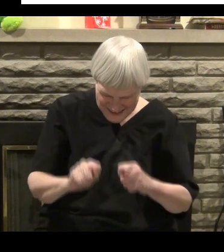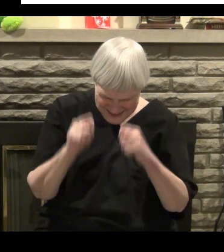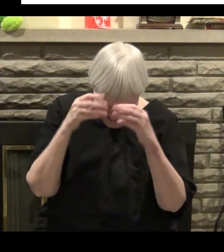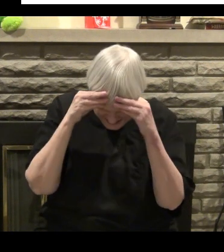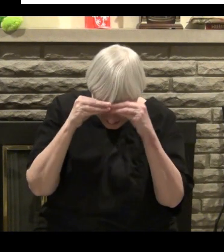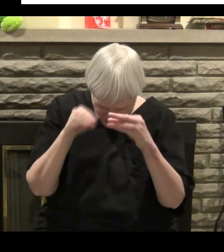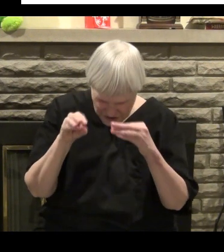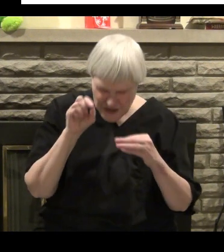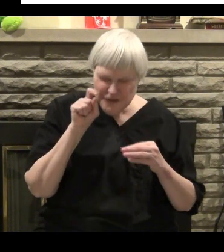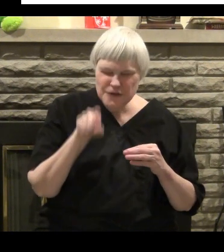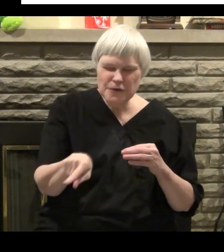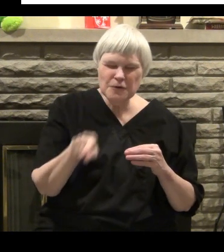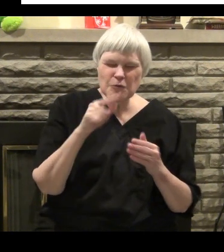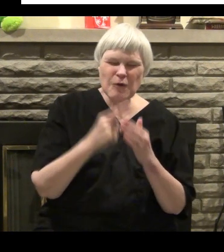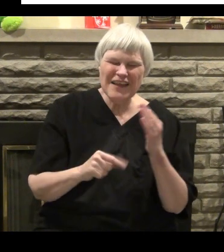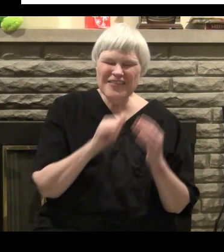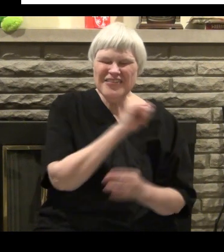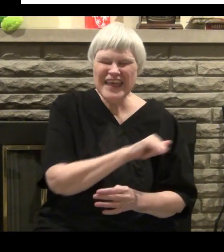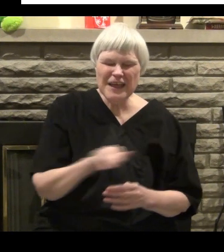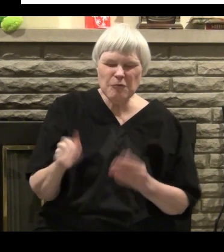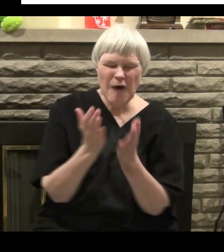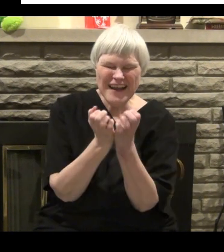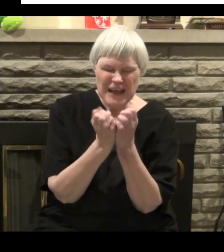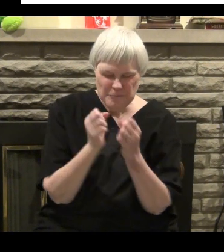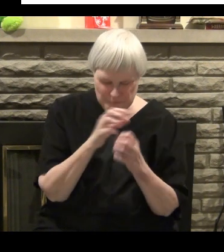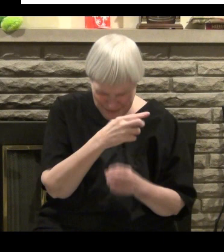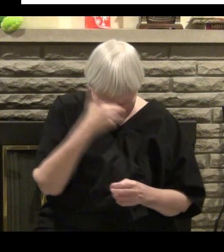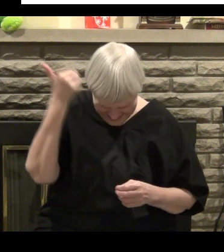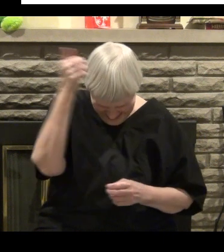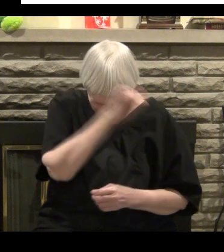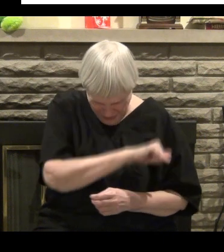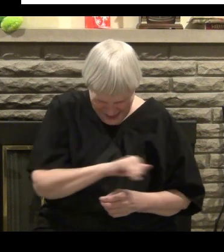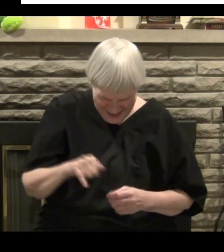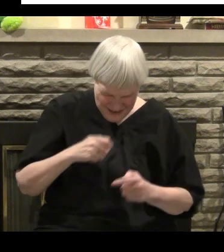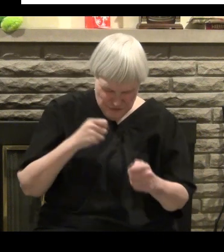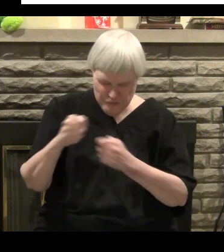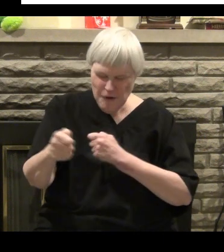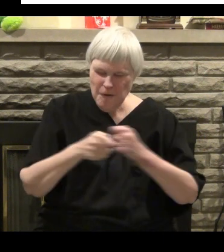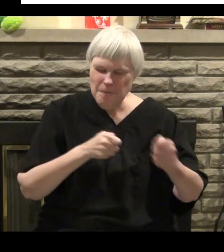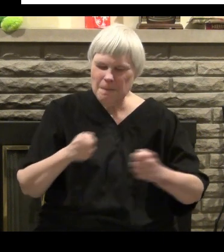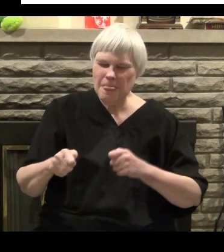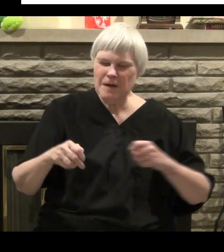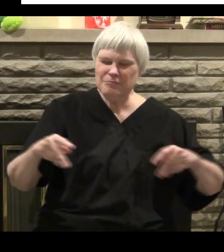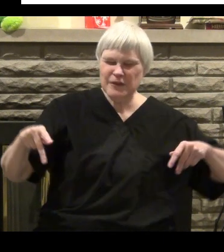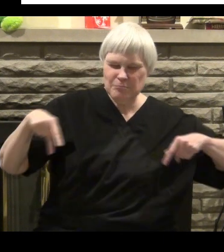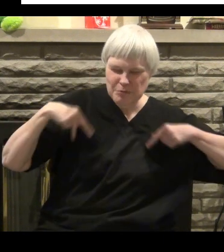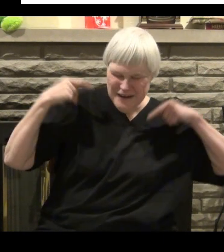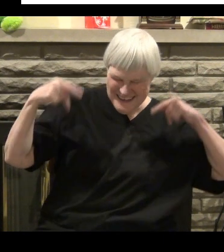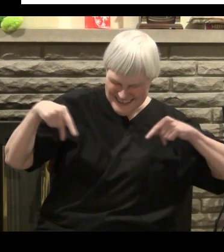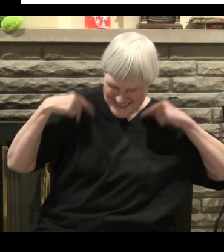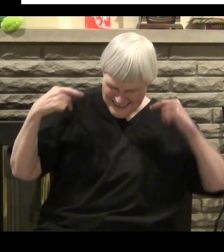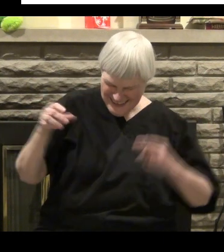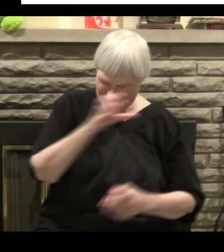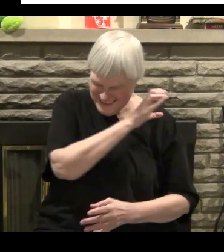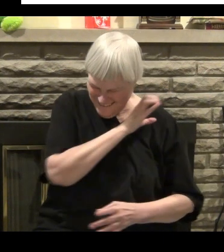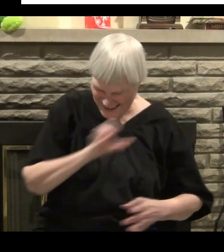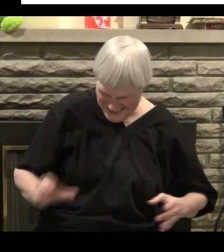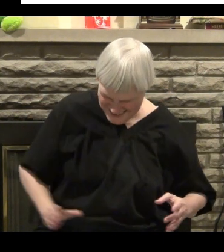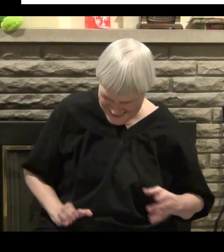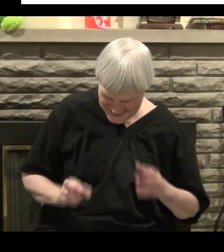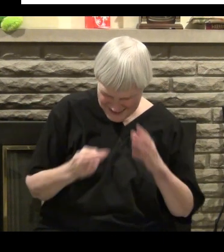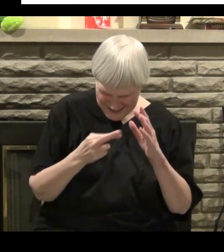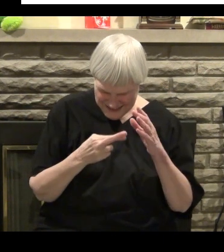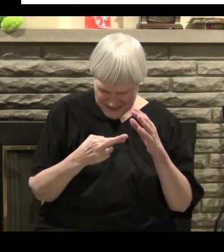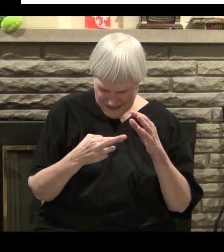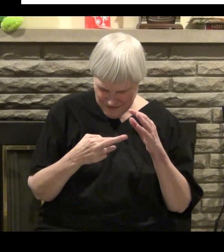You know unfortunately I think a lot of times they teach that just as a way of trying to keep you under their thumb because they're Christ representative on